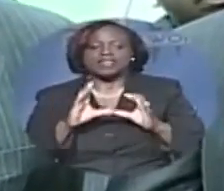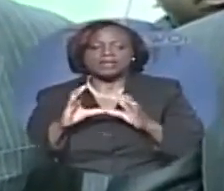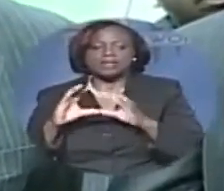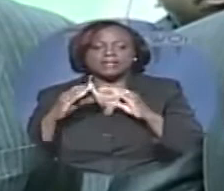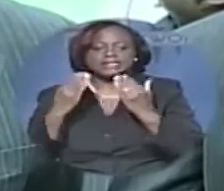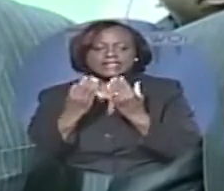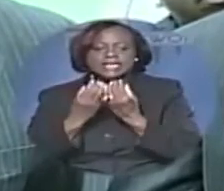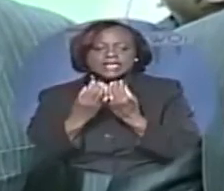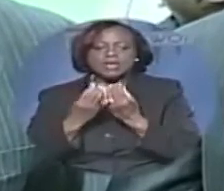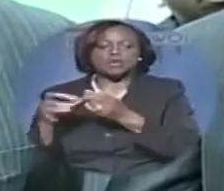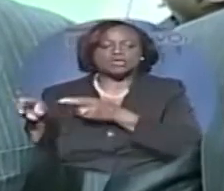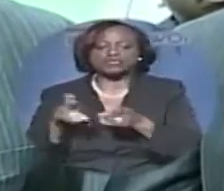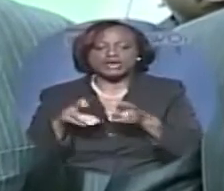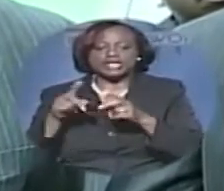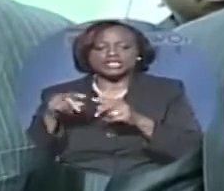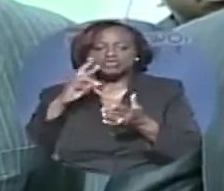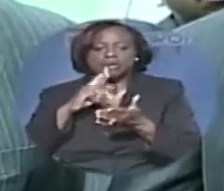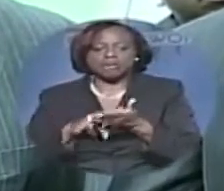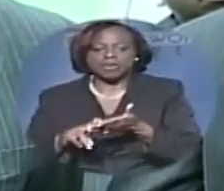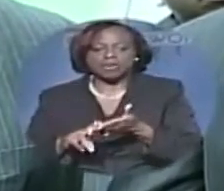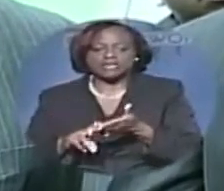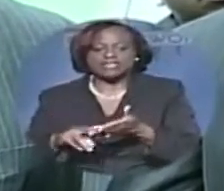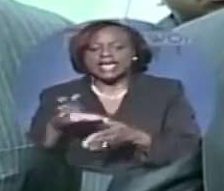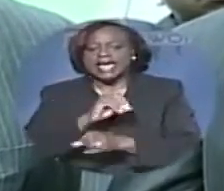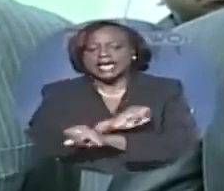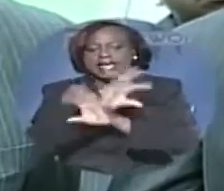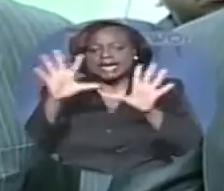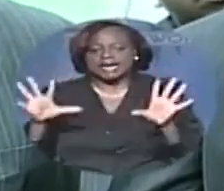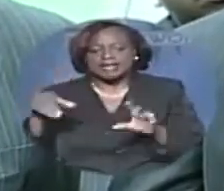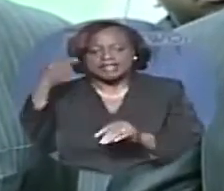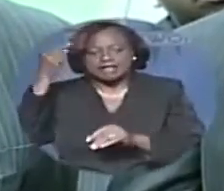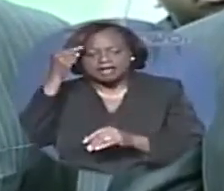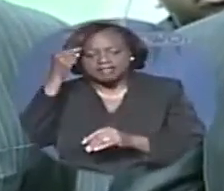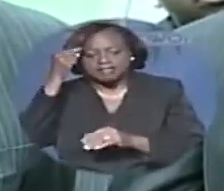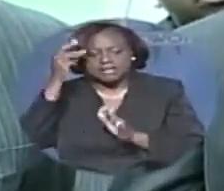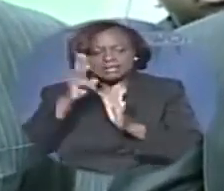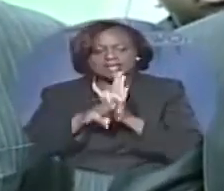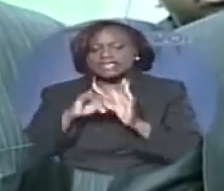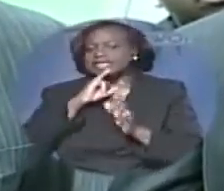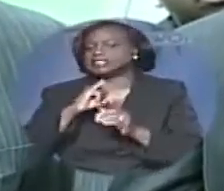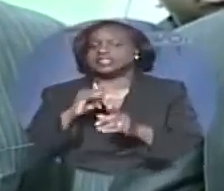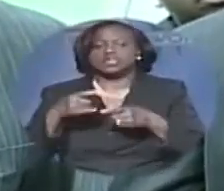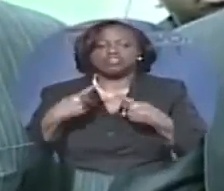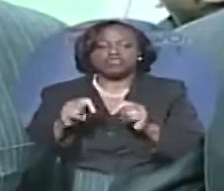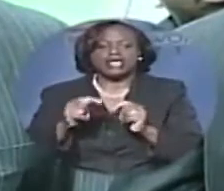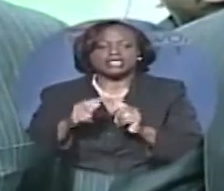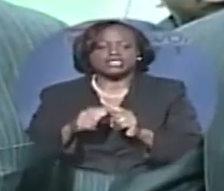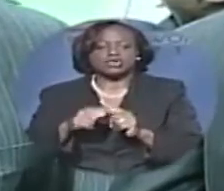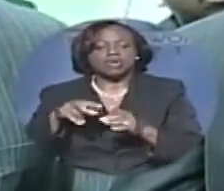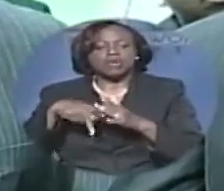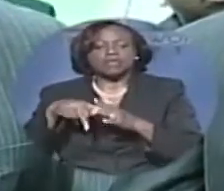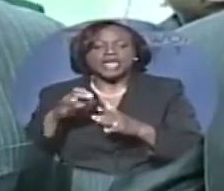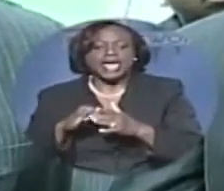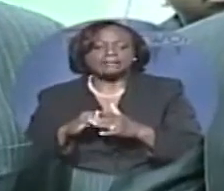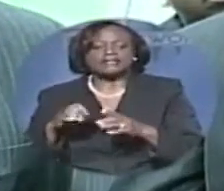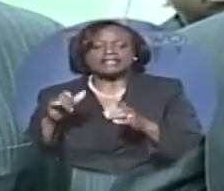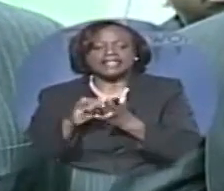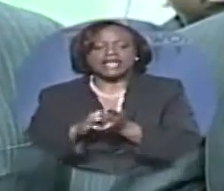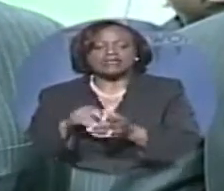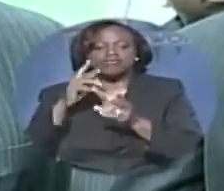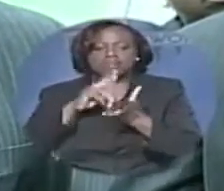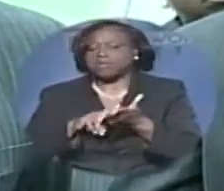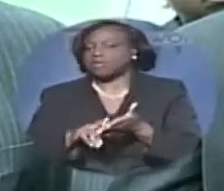report. And clearly the government is trying to preempt that report by